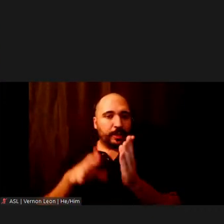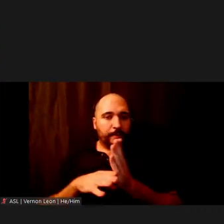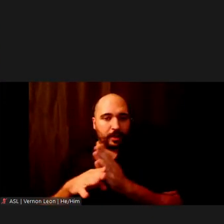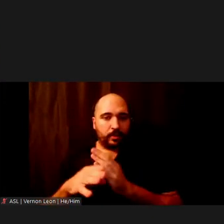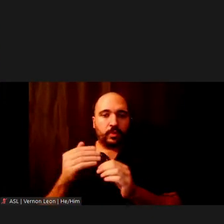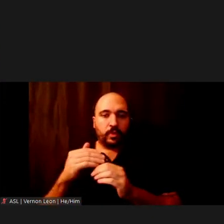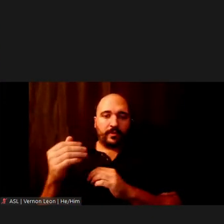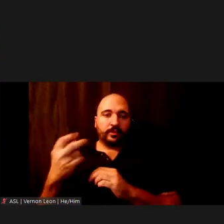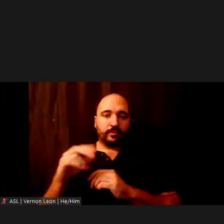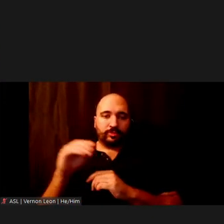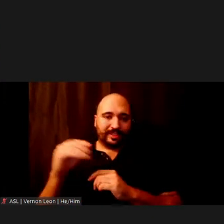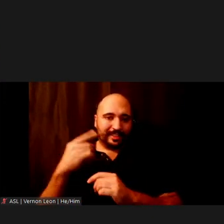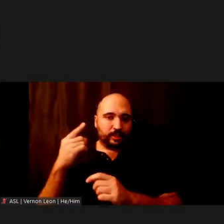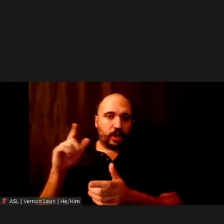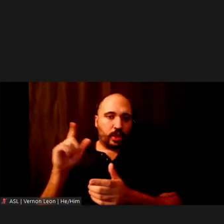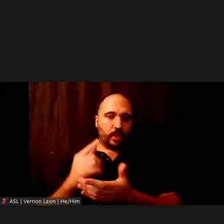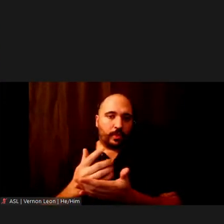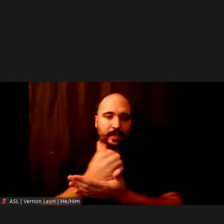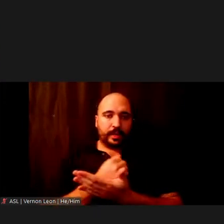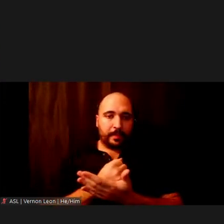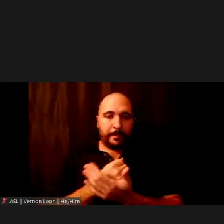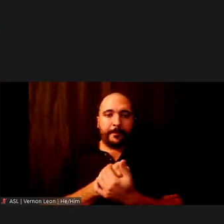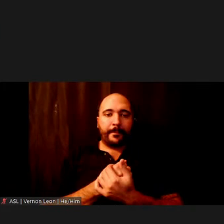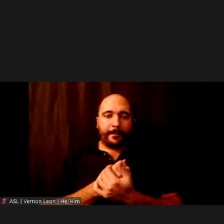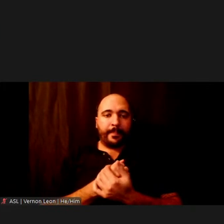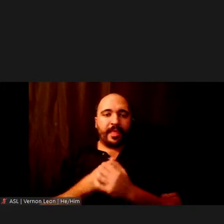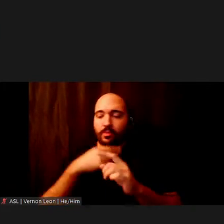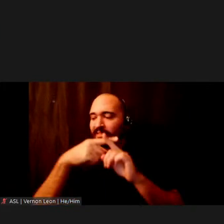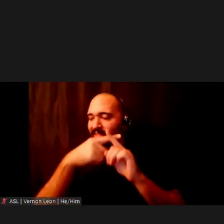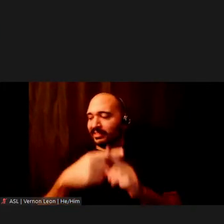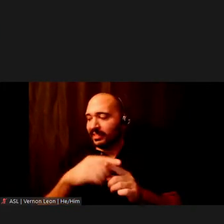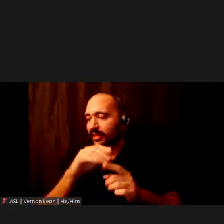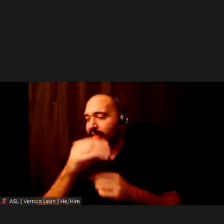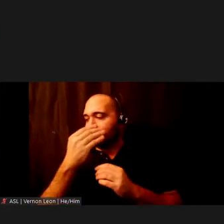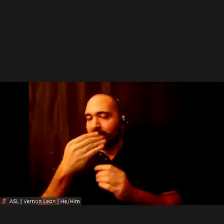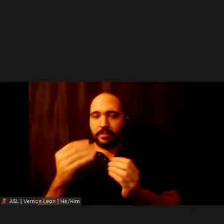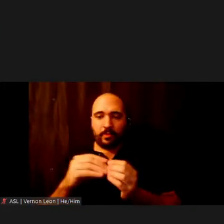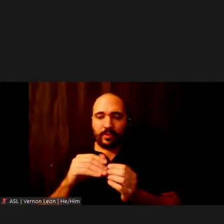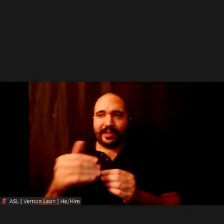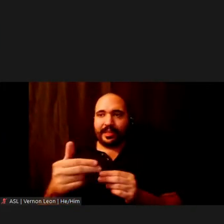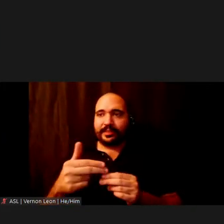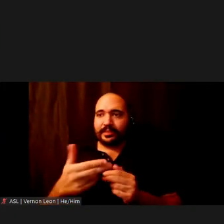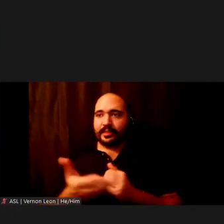is considered low income. I'll drill down on this data a little more in the next slide.